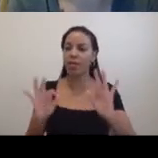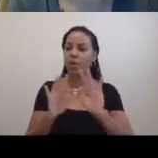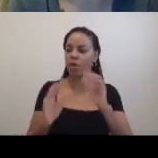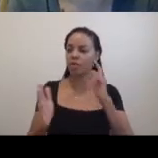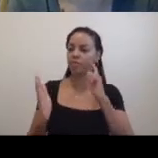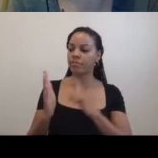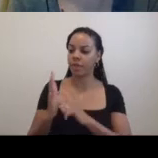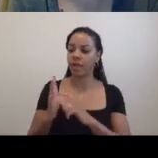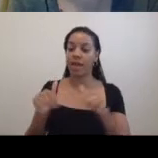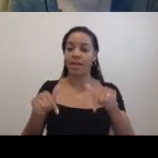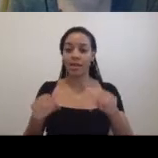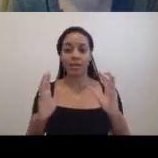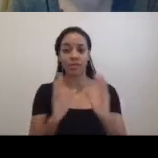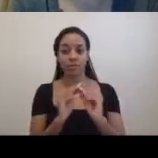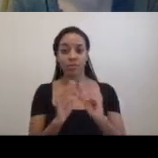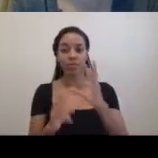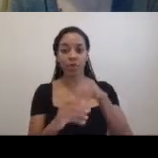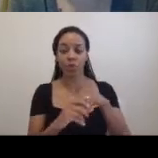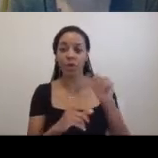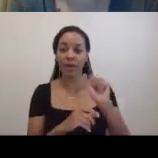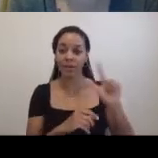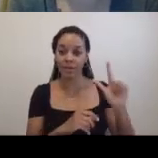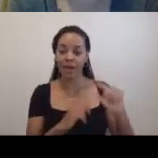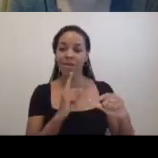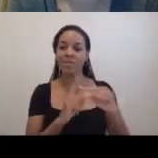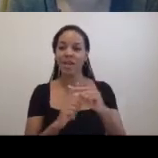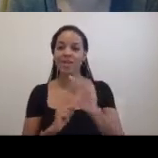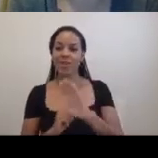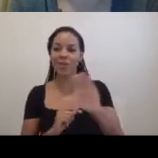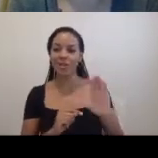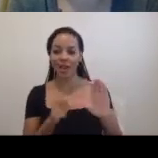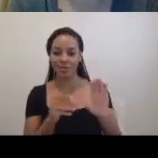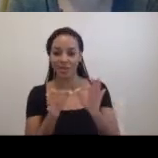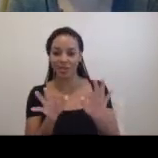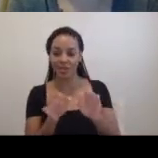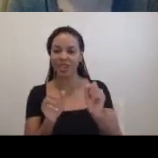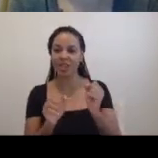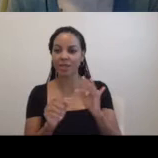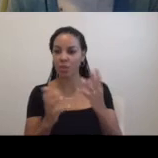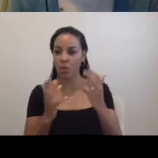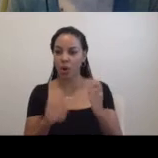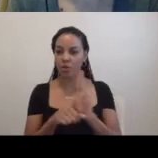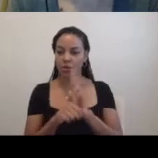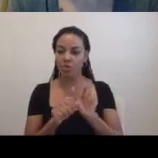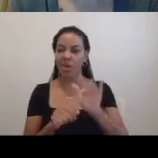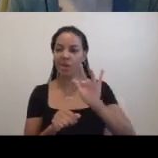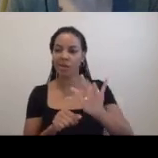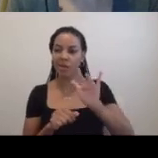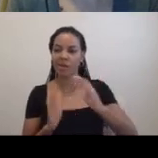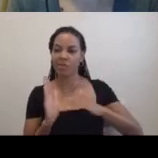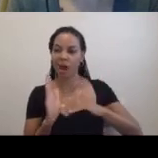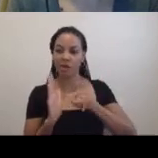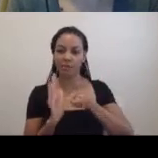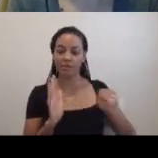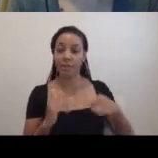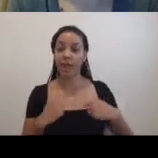American Sign Language and closed captioning. You can please turn that on at the bottom of your Zoom screen. I myself am wearing a